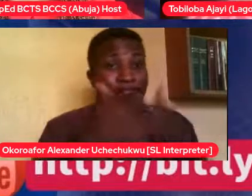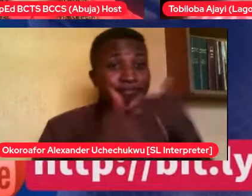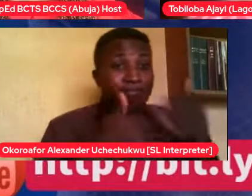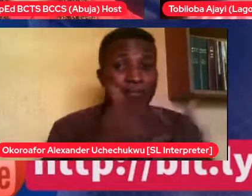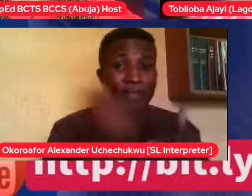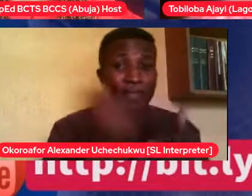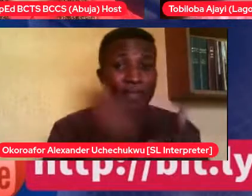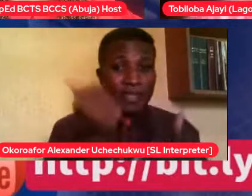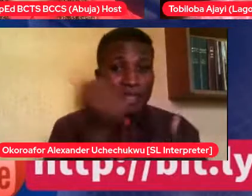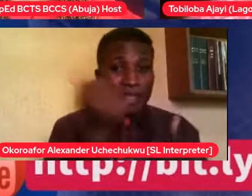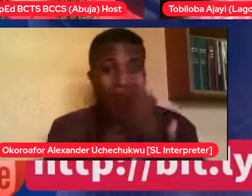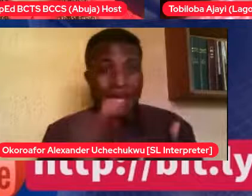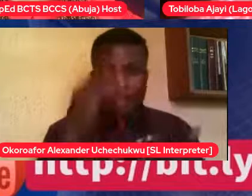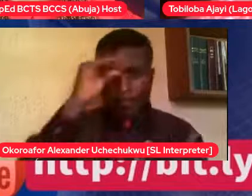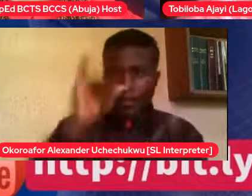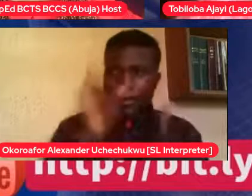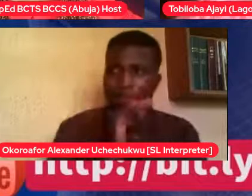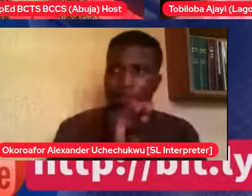Please, let's be guided.